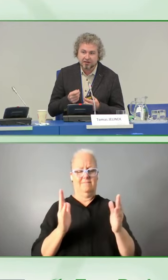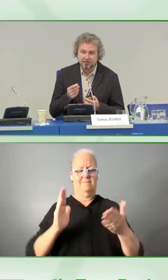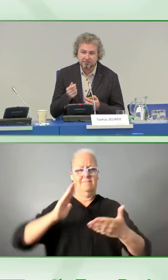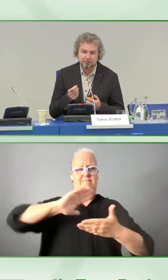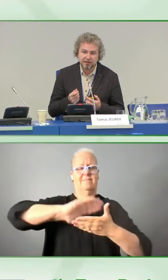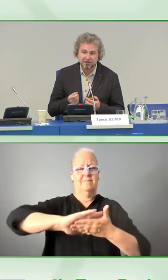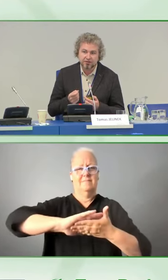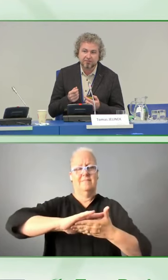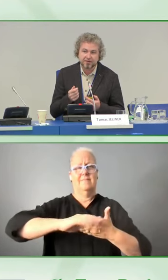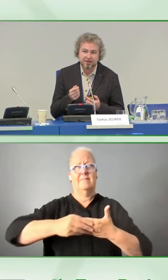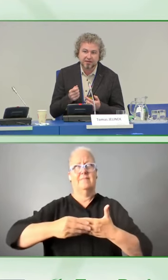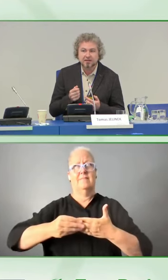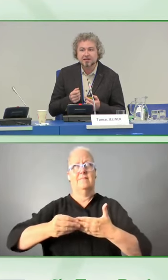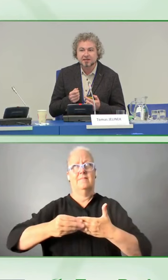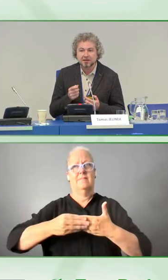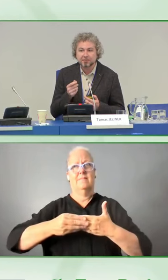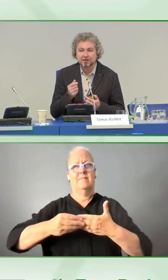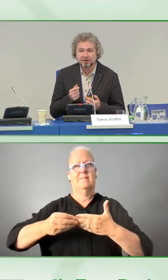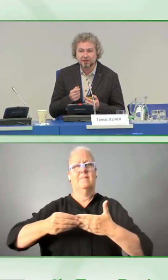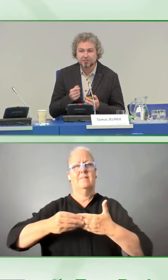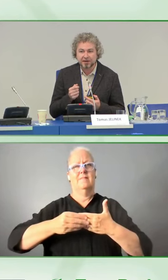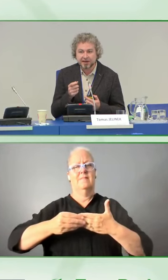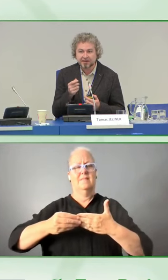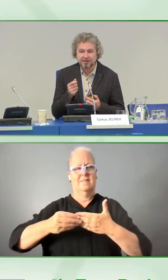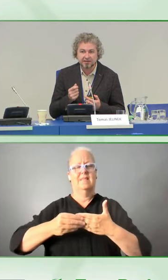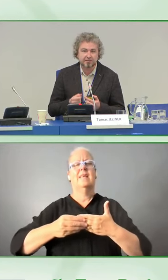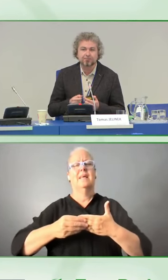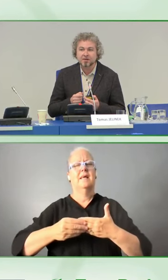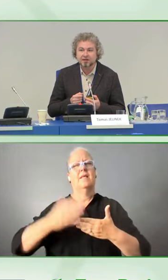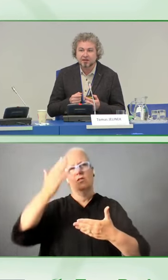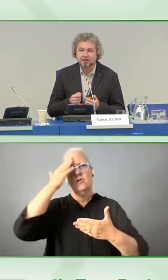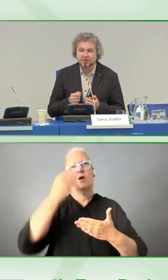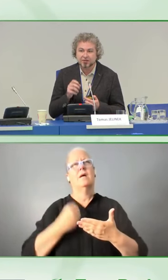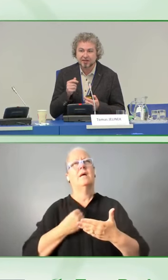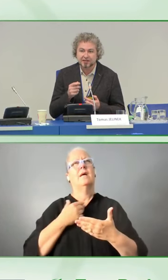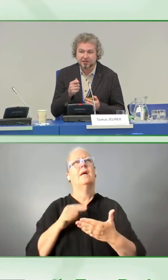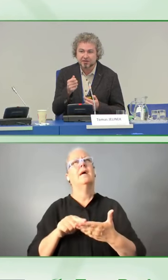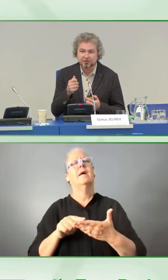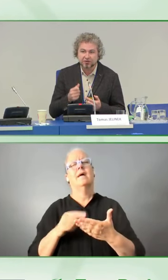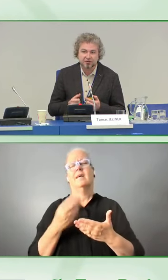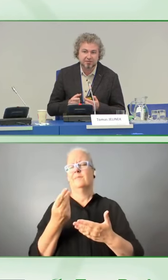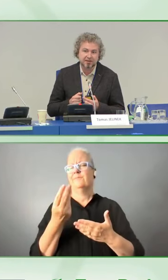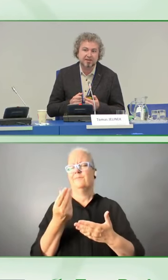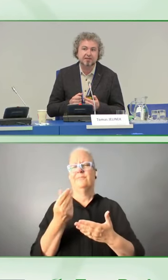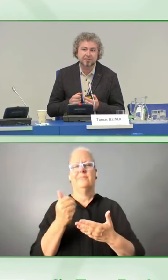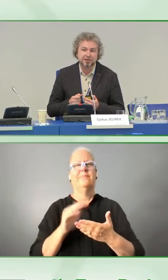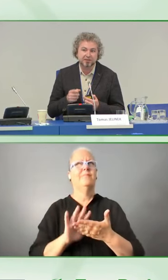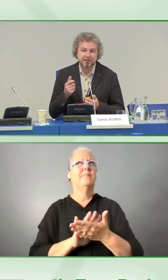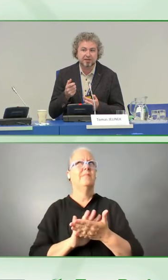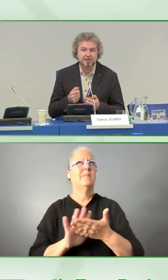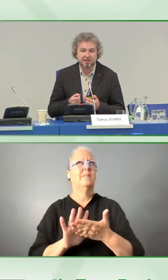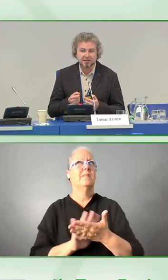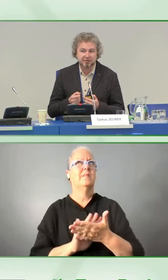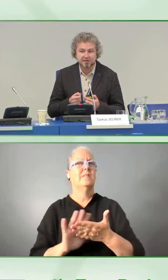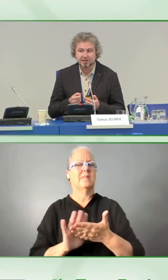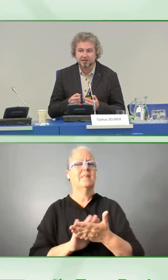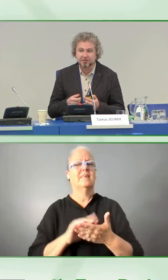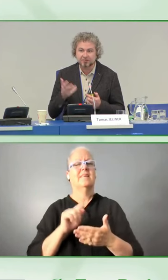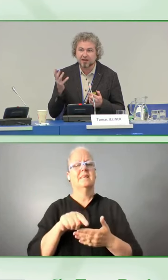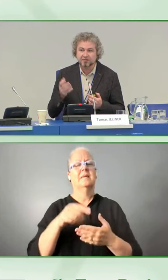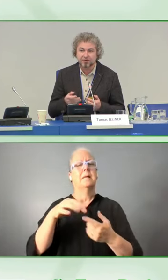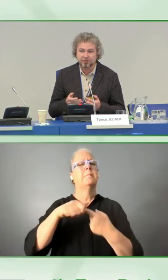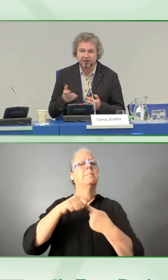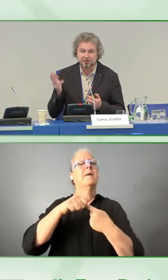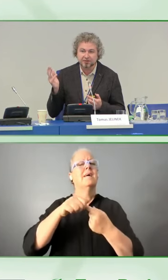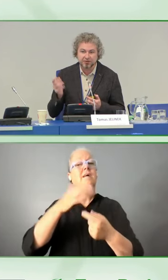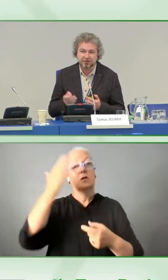actually feel some braille characters on this plastic template to understand if it's